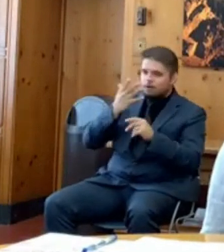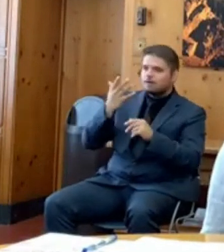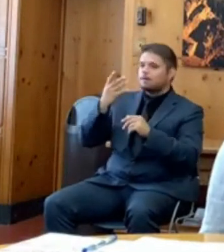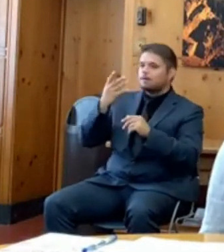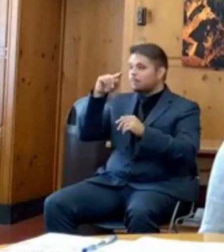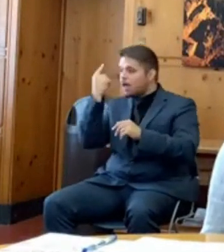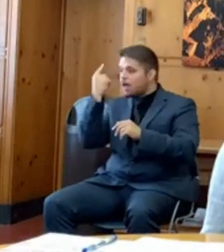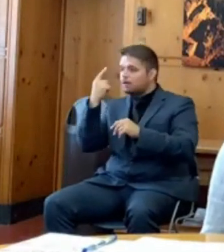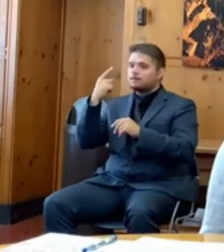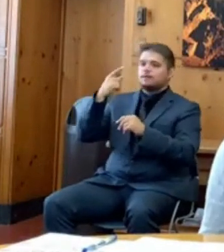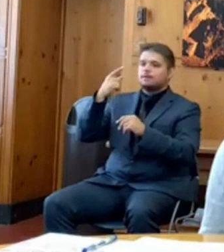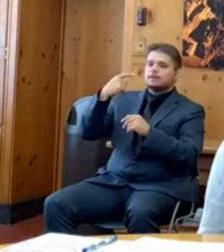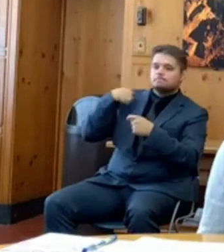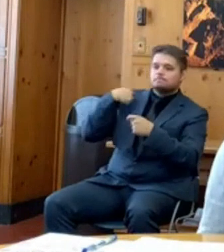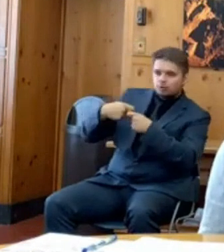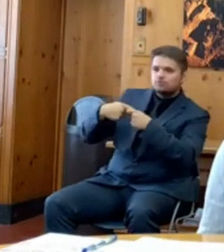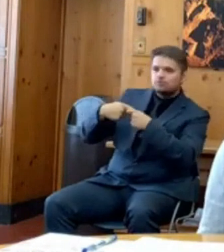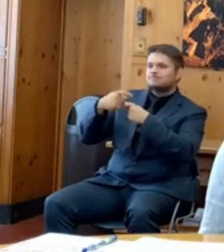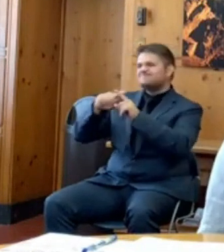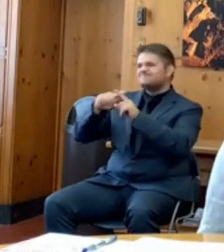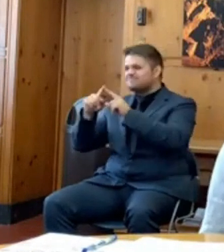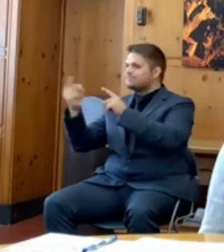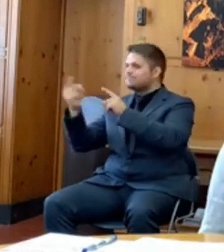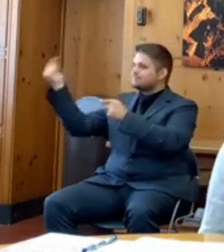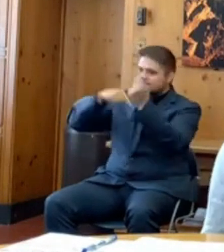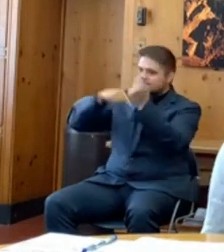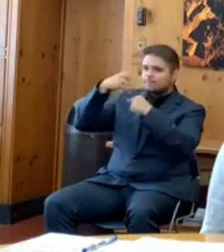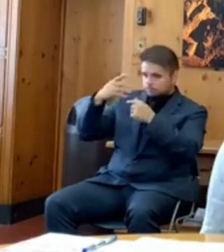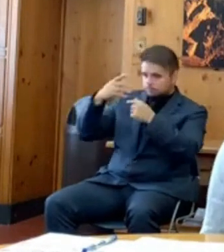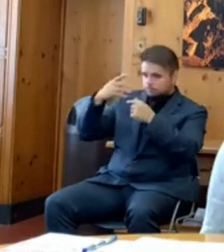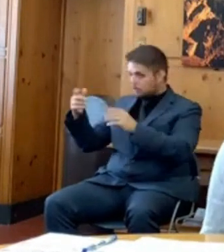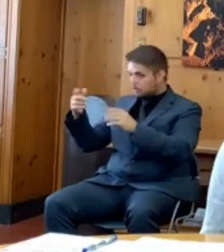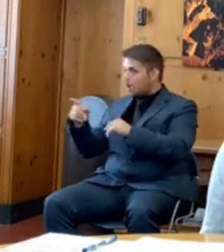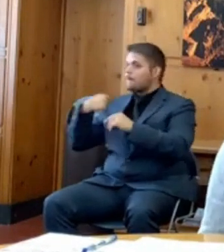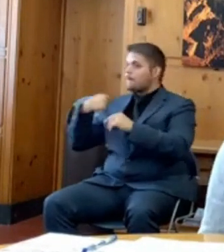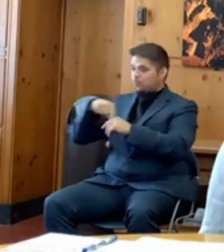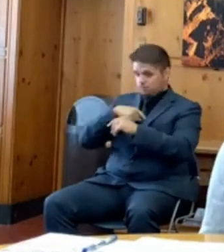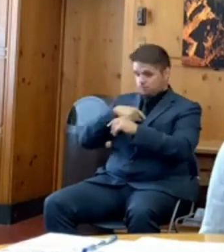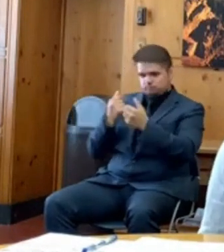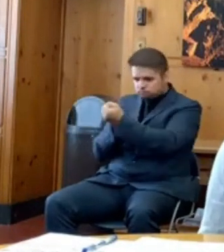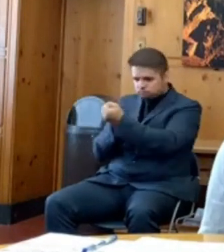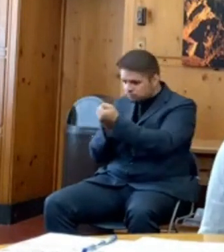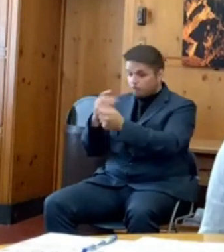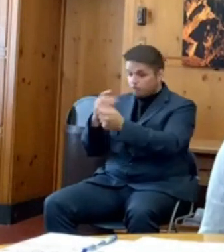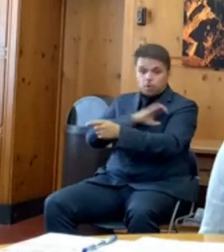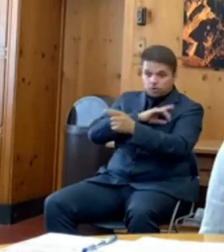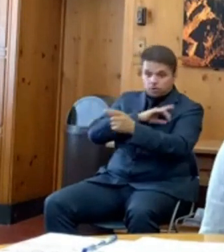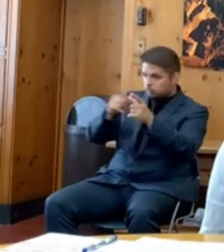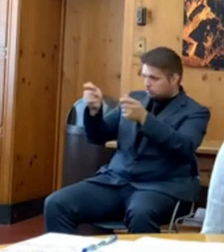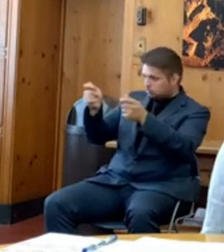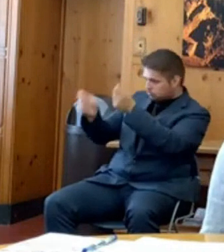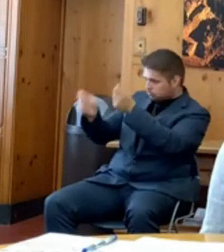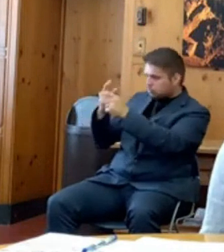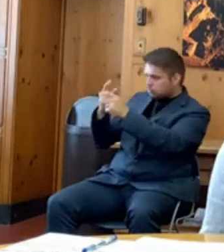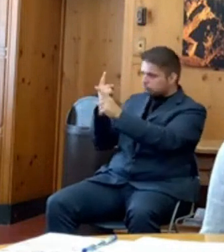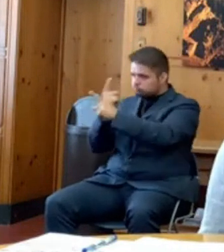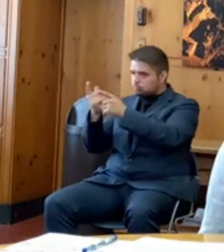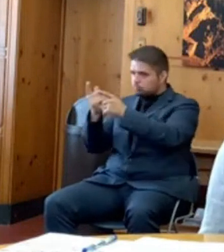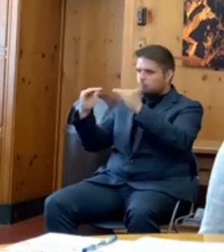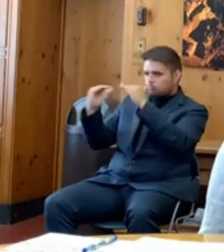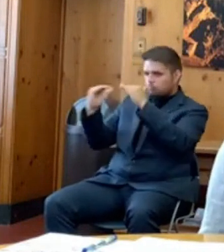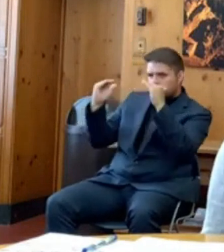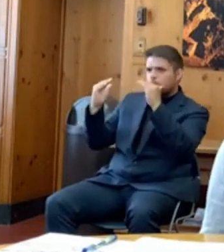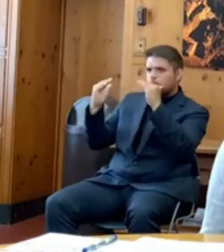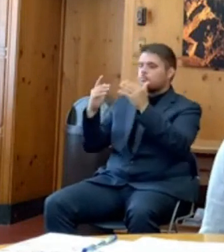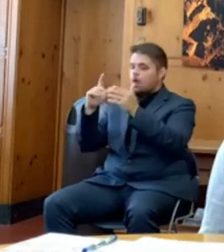I am continuing to support them in this effort and look forward to seeing additional legislation. If they can